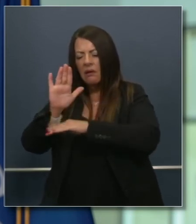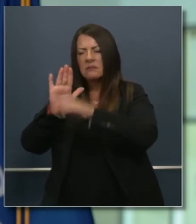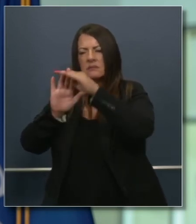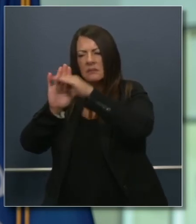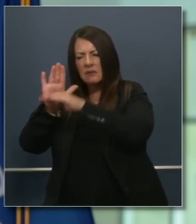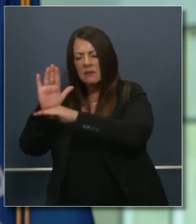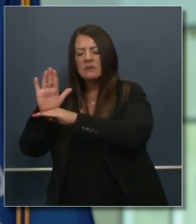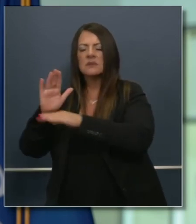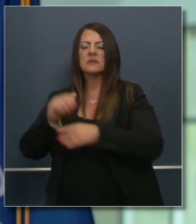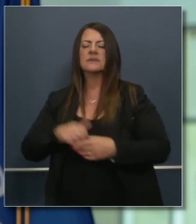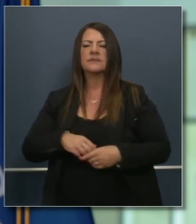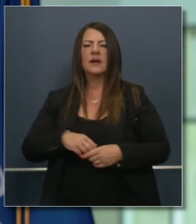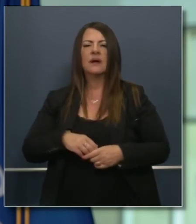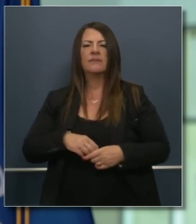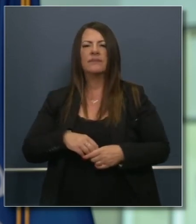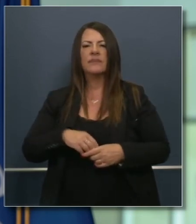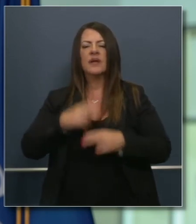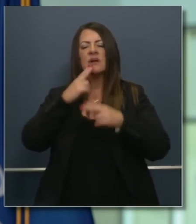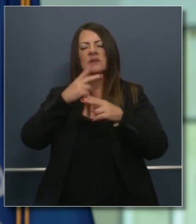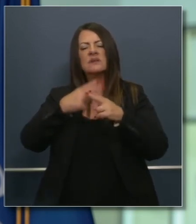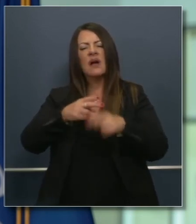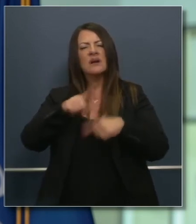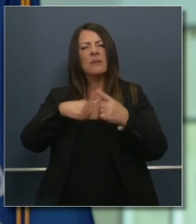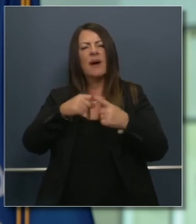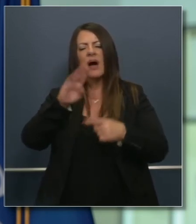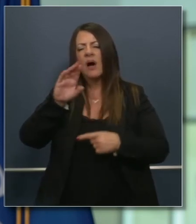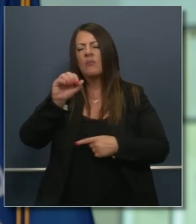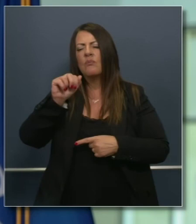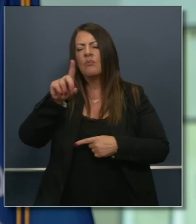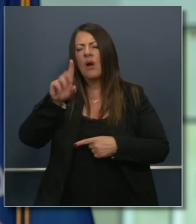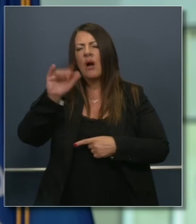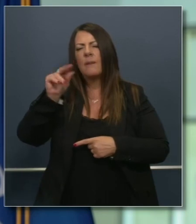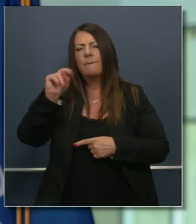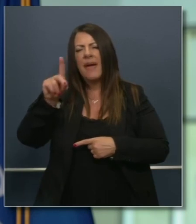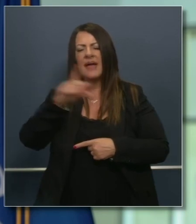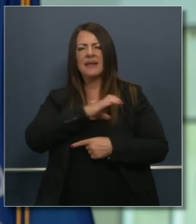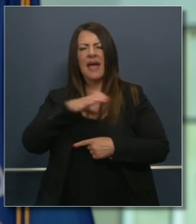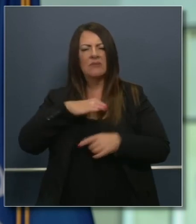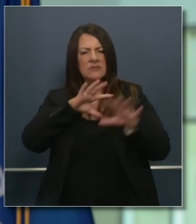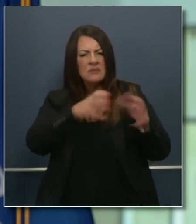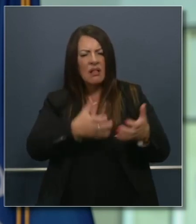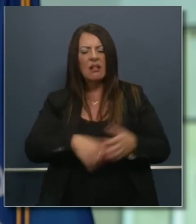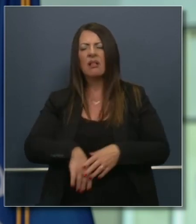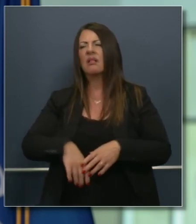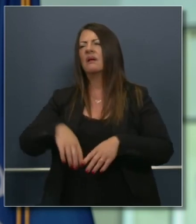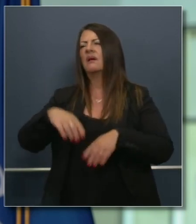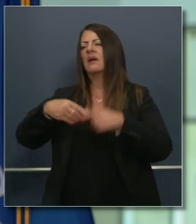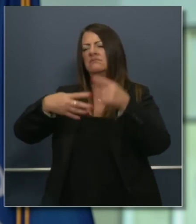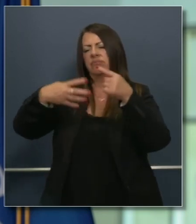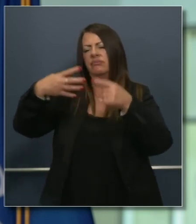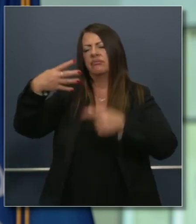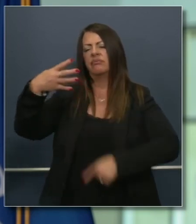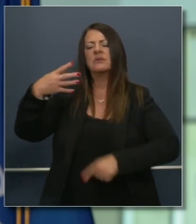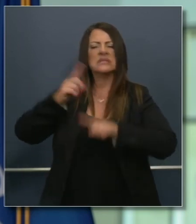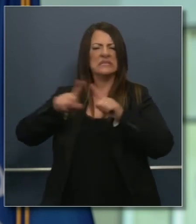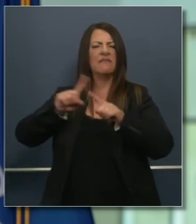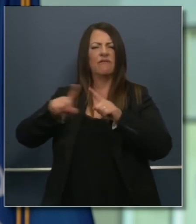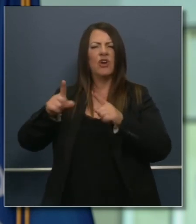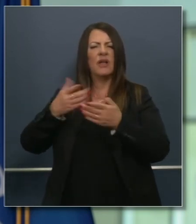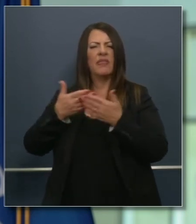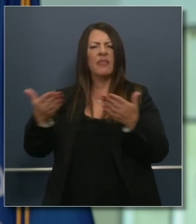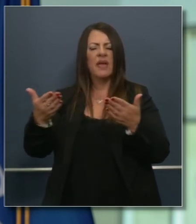in terms of this broadband council and some of our new goals and expectations on 100 megabits. Bites, and other